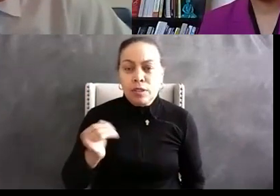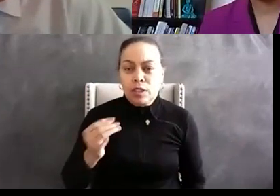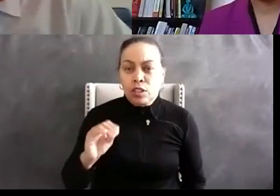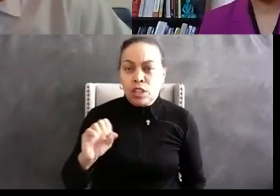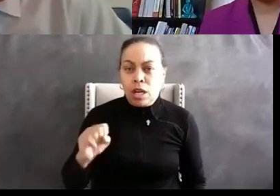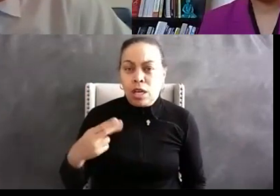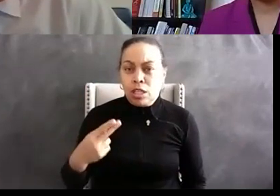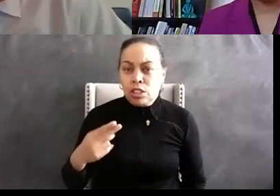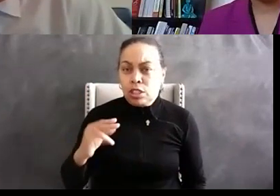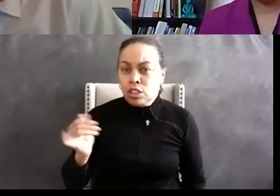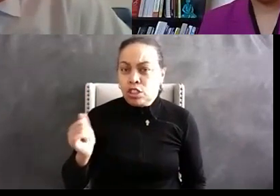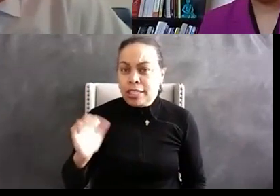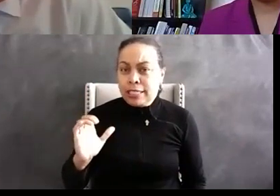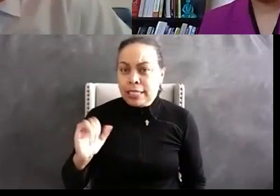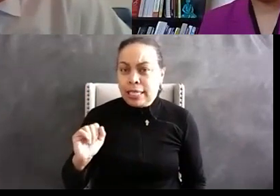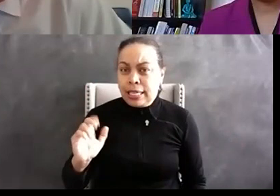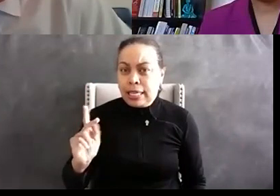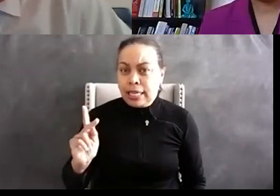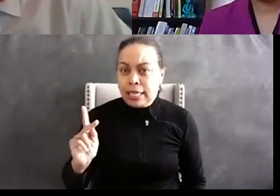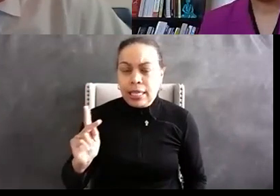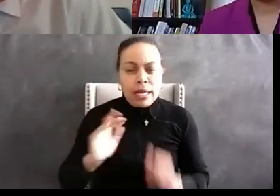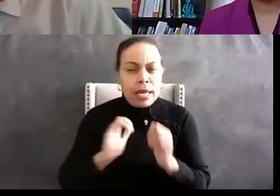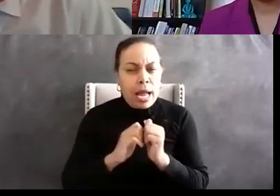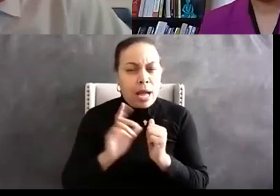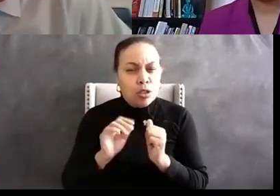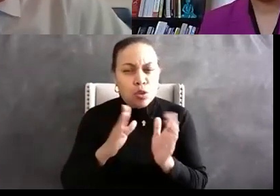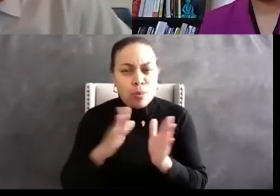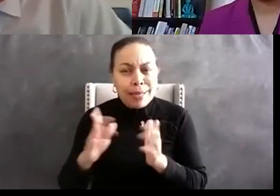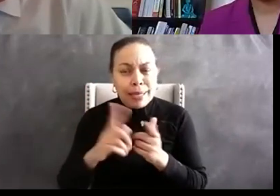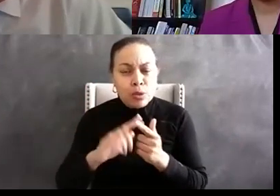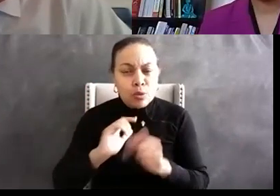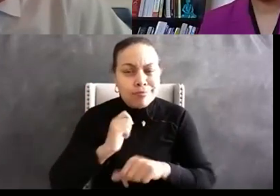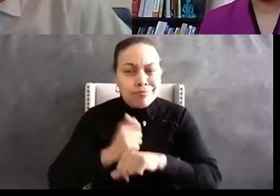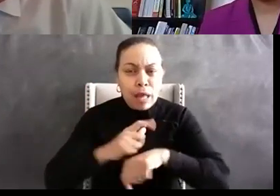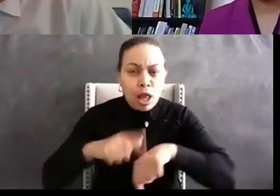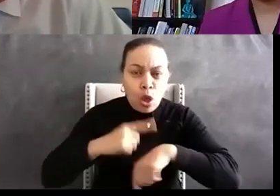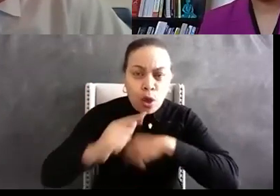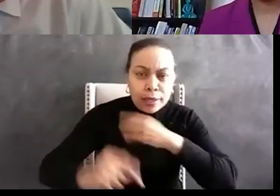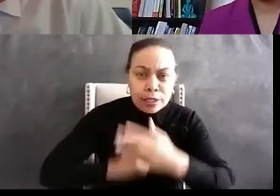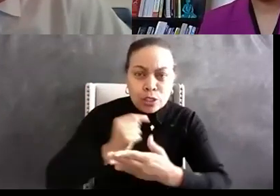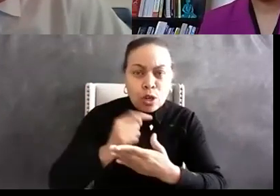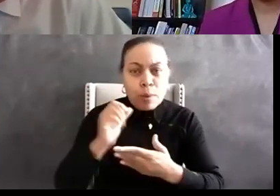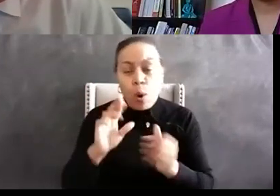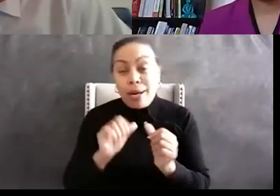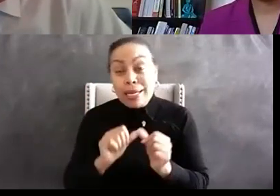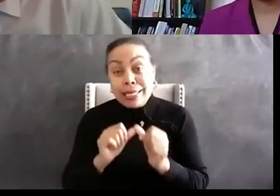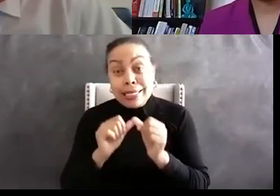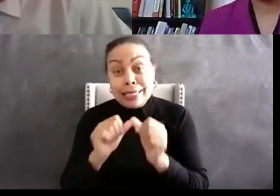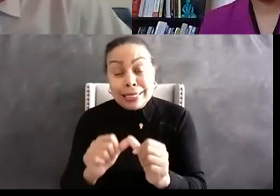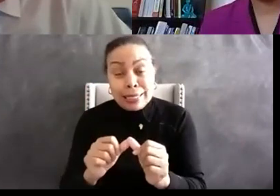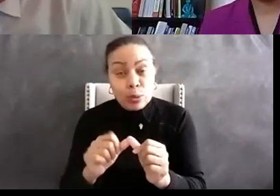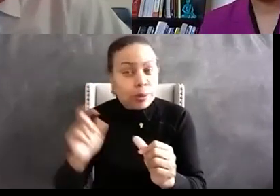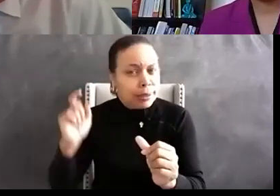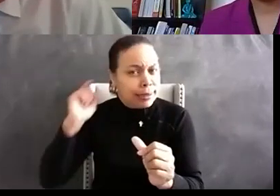uh it says how would you structure this long-term slash continuous mitigating unconscious bias